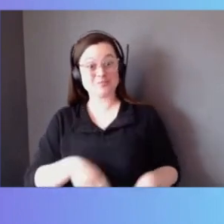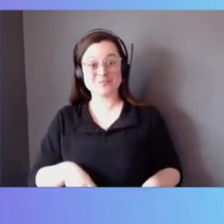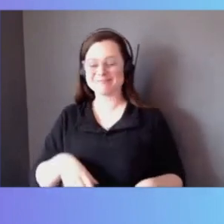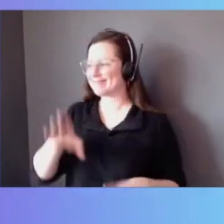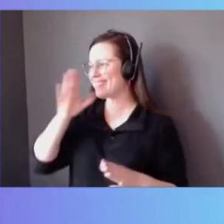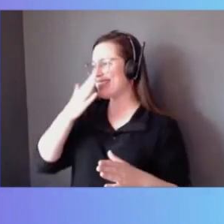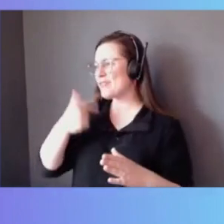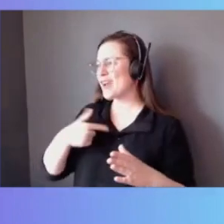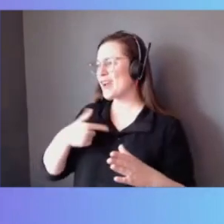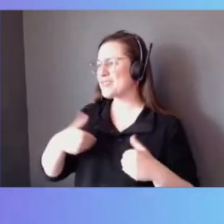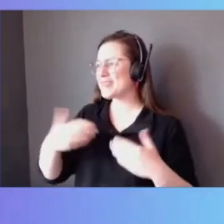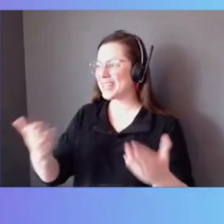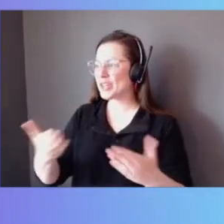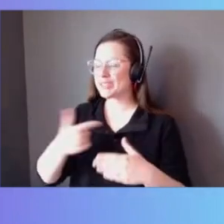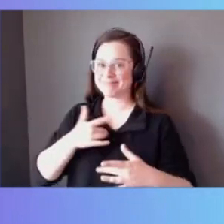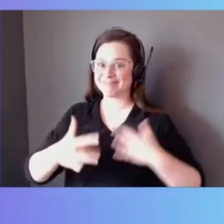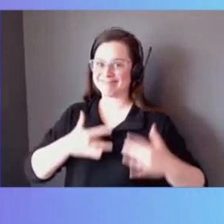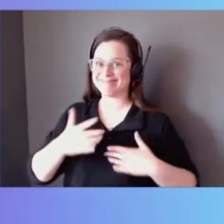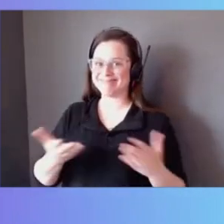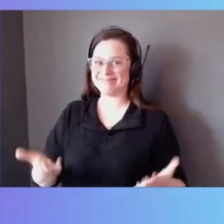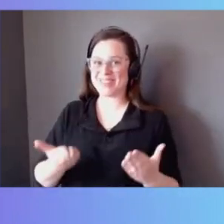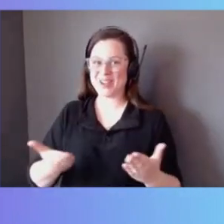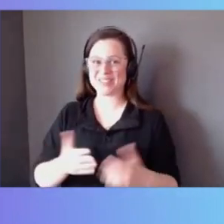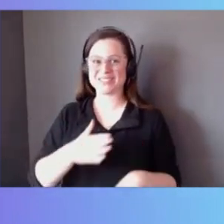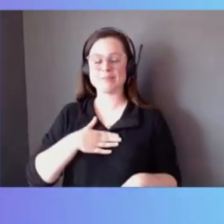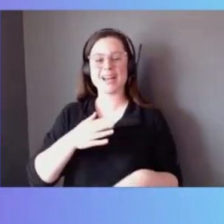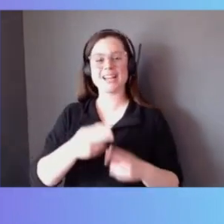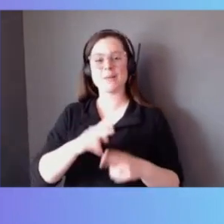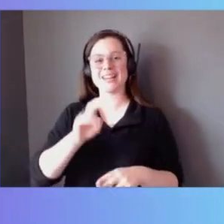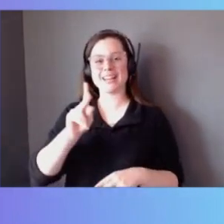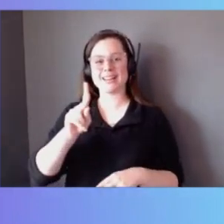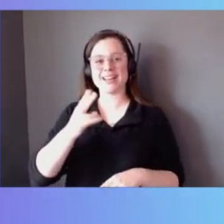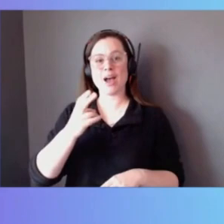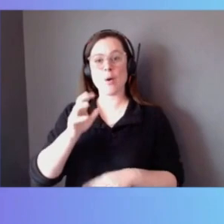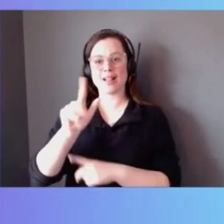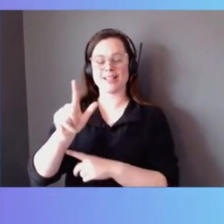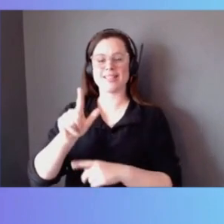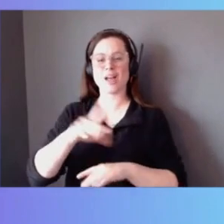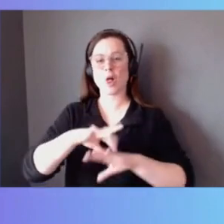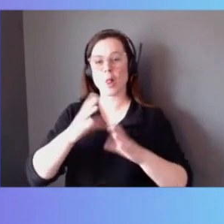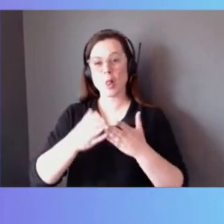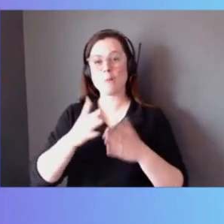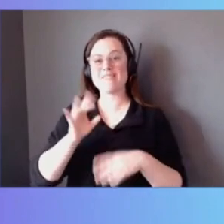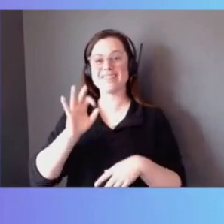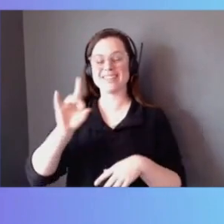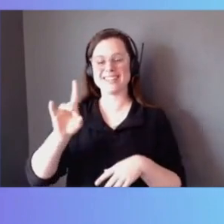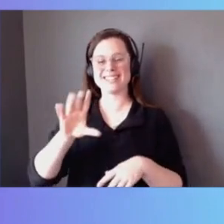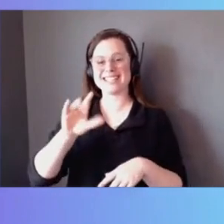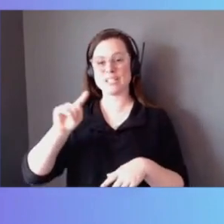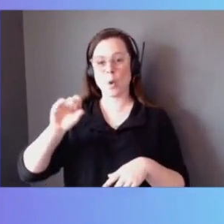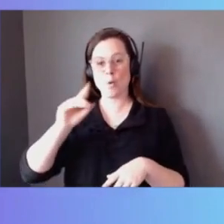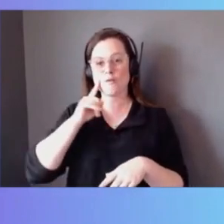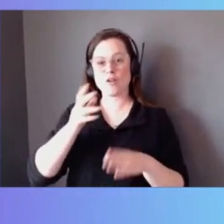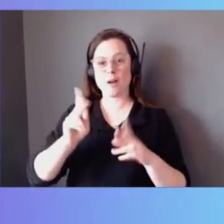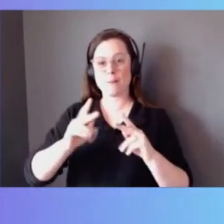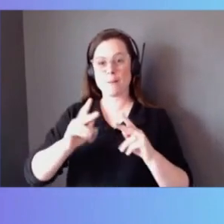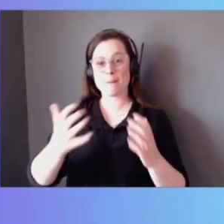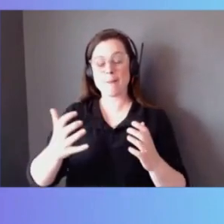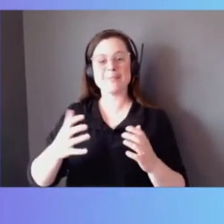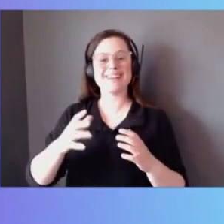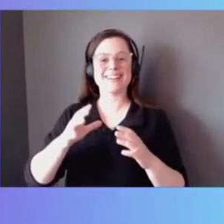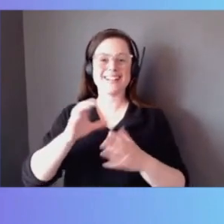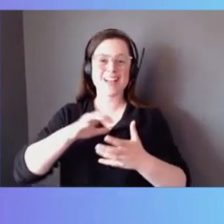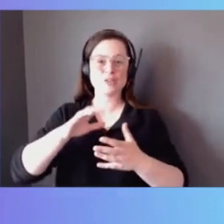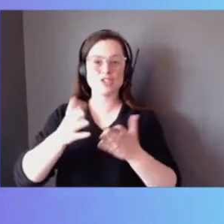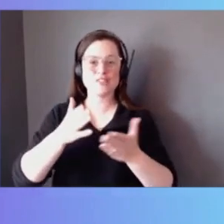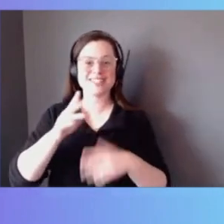me today. It's exciting to be here. My name is Nick Howell. I'm the Global Field CTO for our Public Cloud Services at NetApp and a lot of my